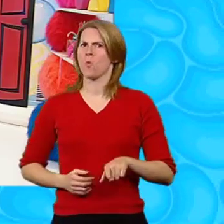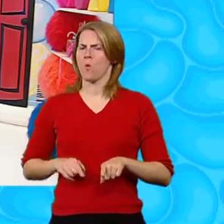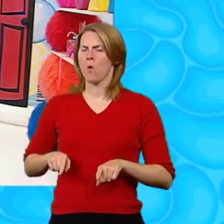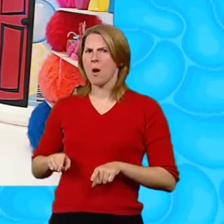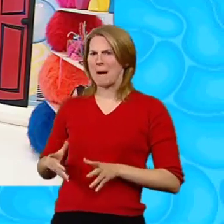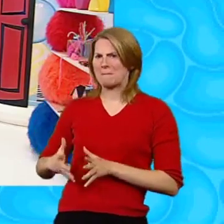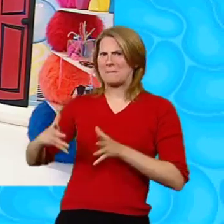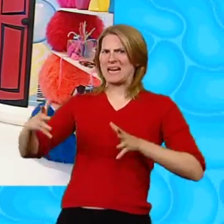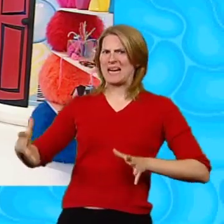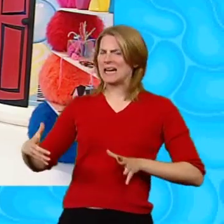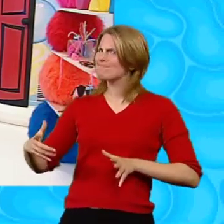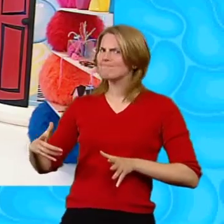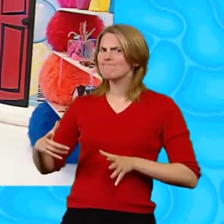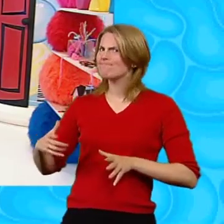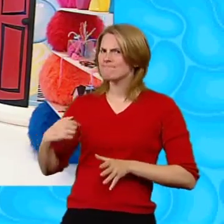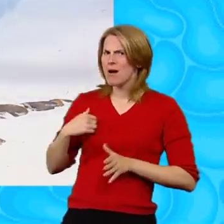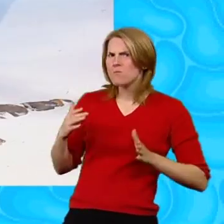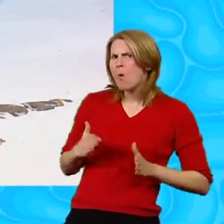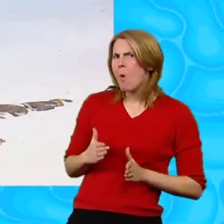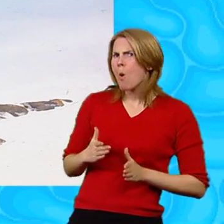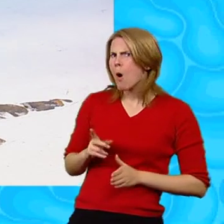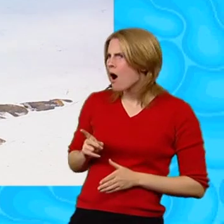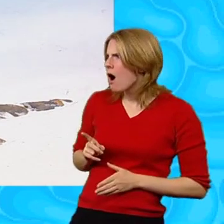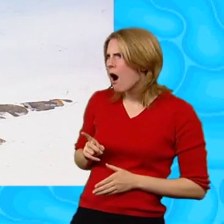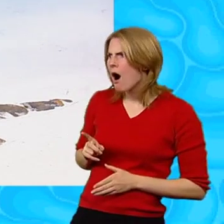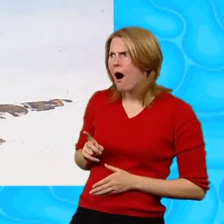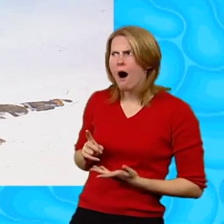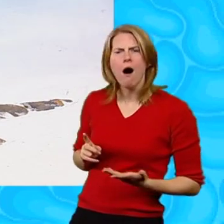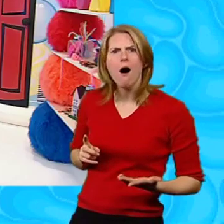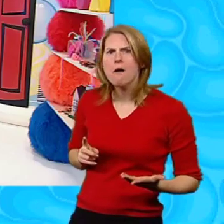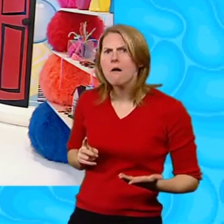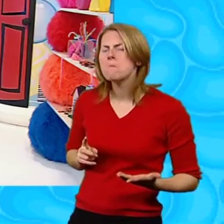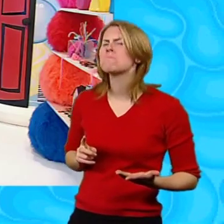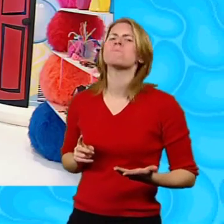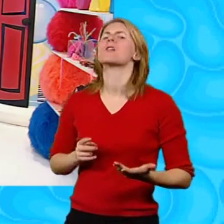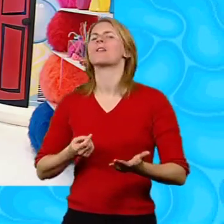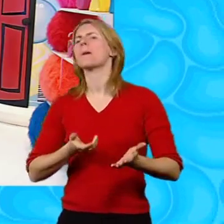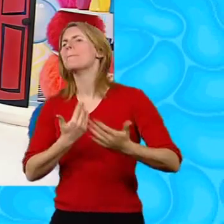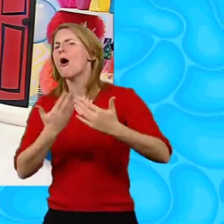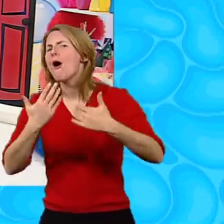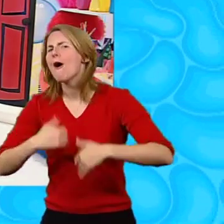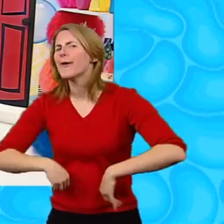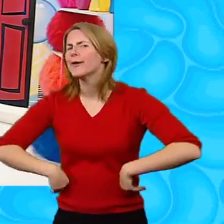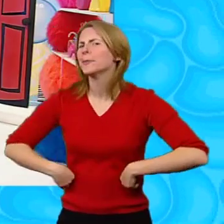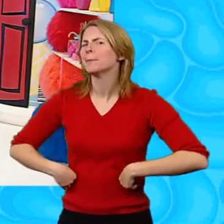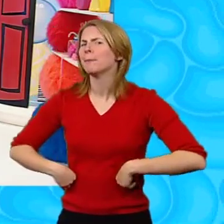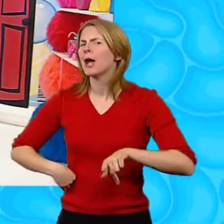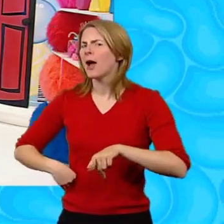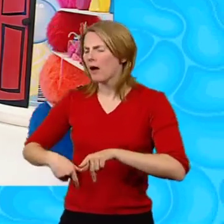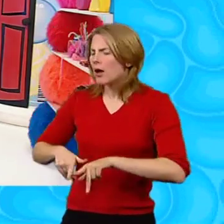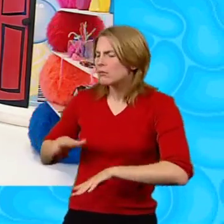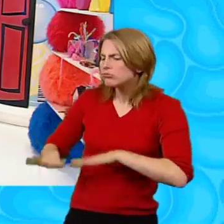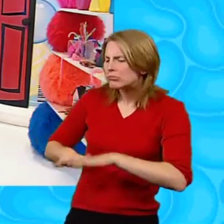Yes, and they're too big to be mine! Look! Look at that! So come on then, own up!